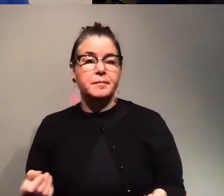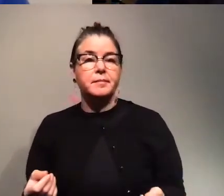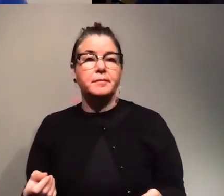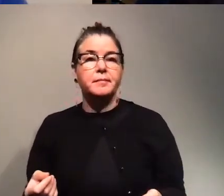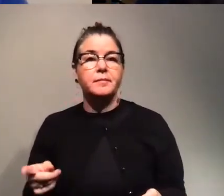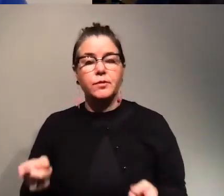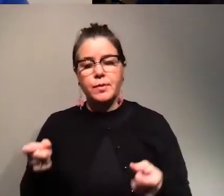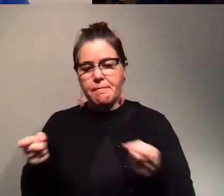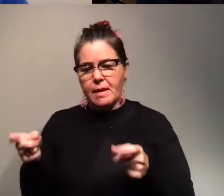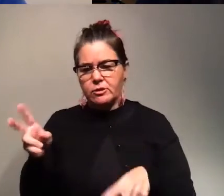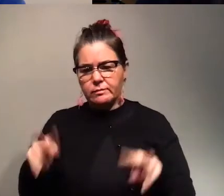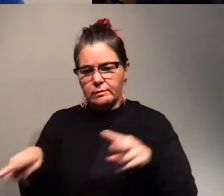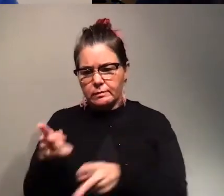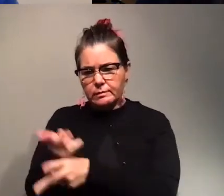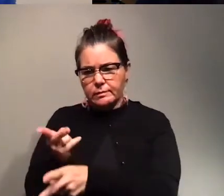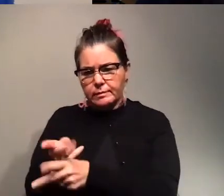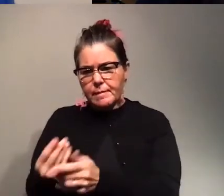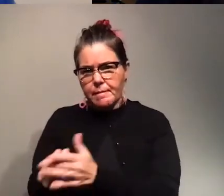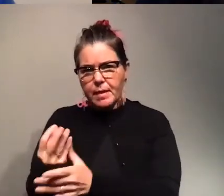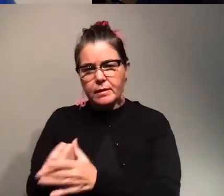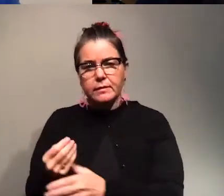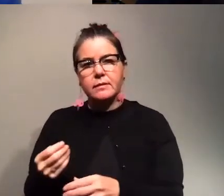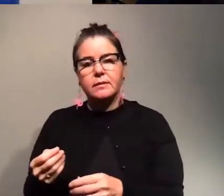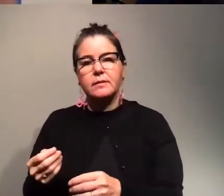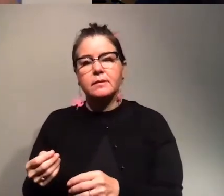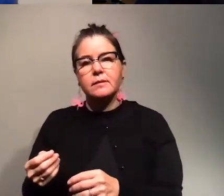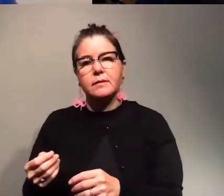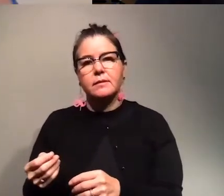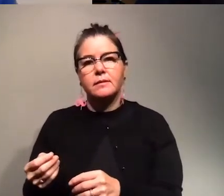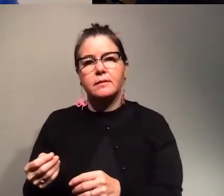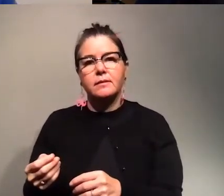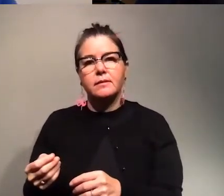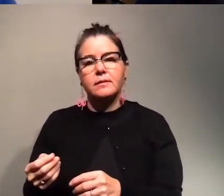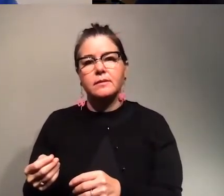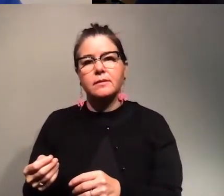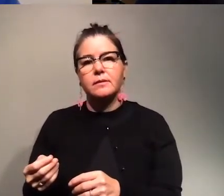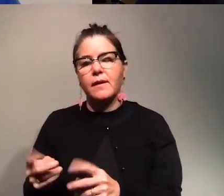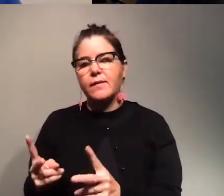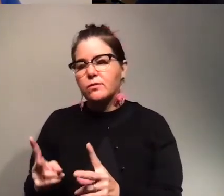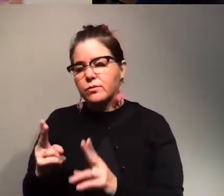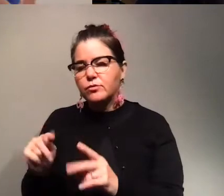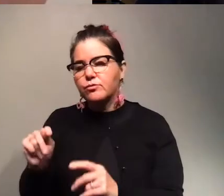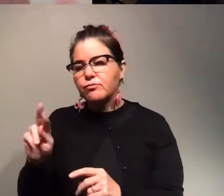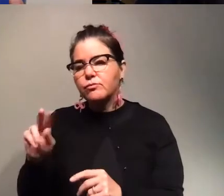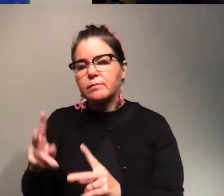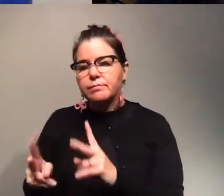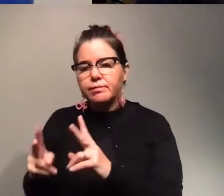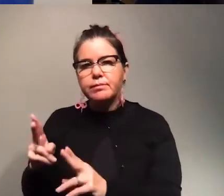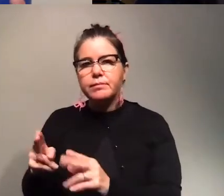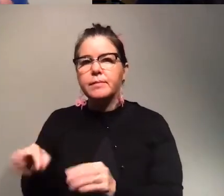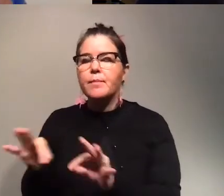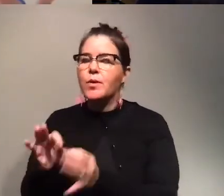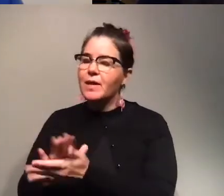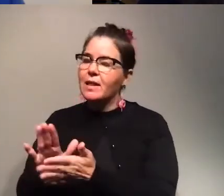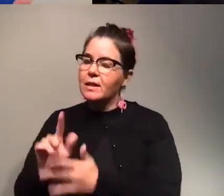managing your plants and you need to cut uh like to to trim the plant it is important to clean the tools